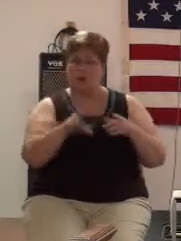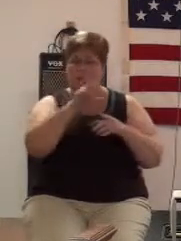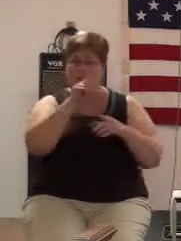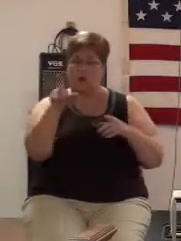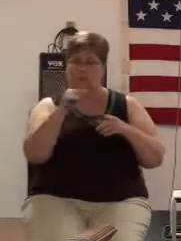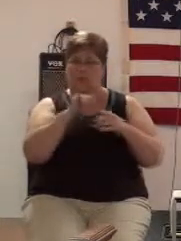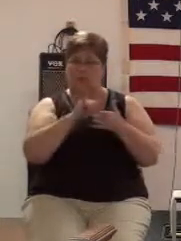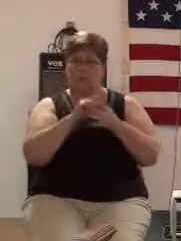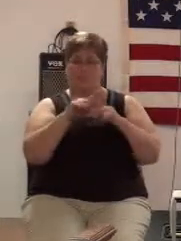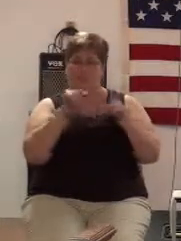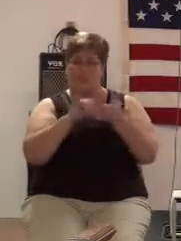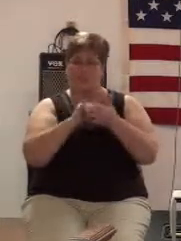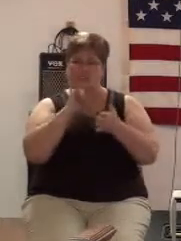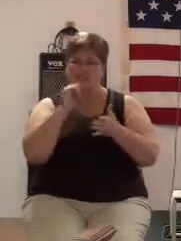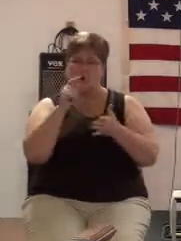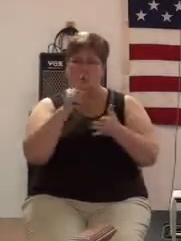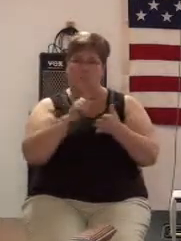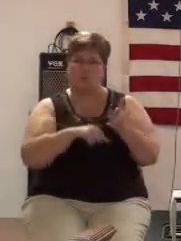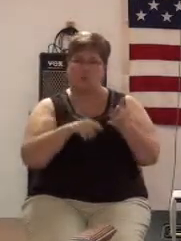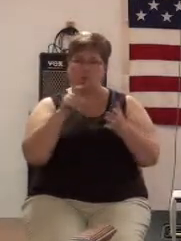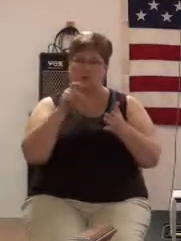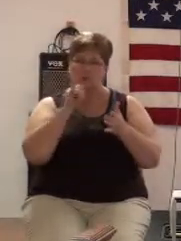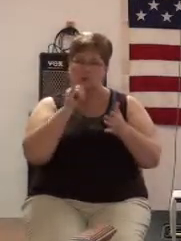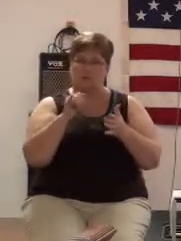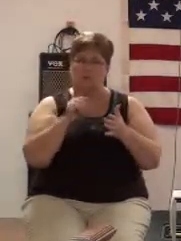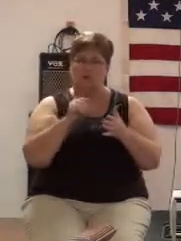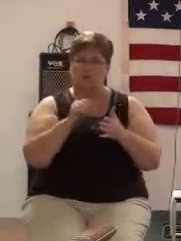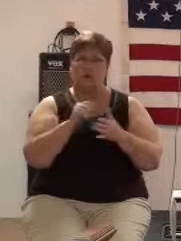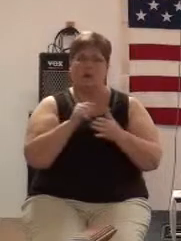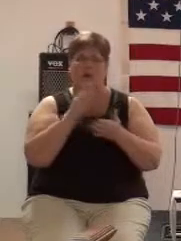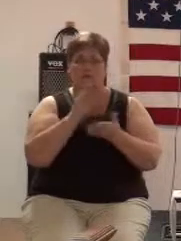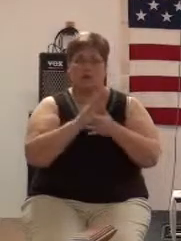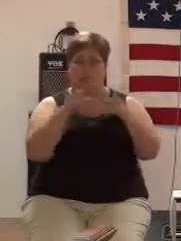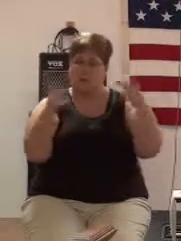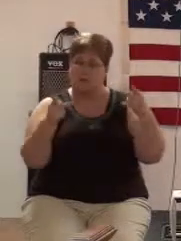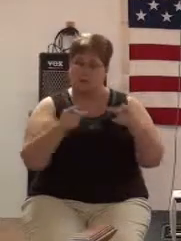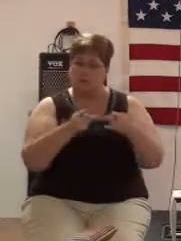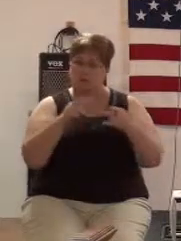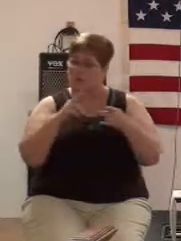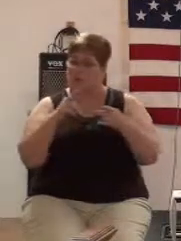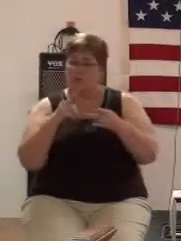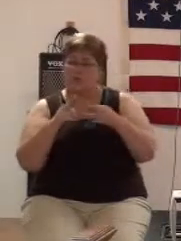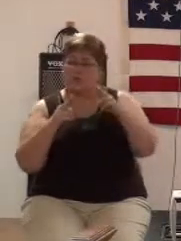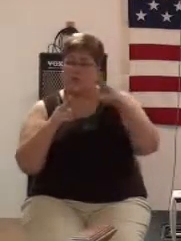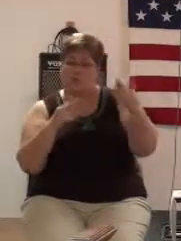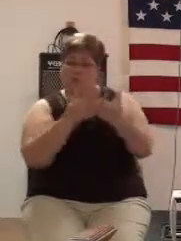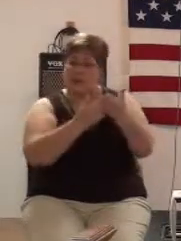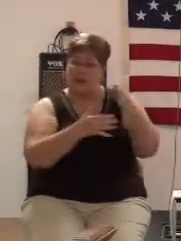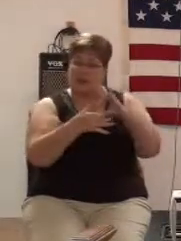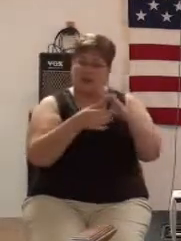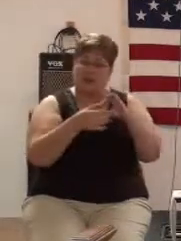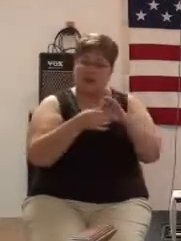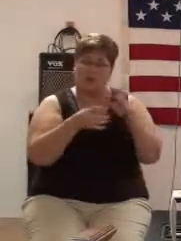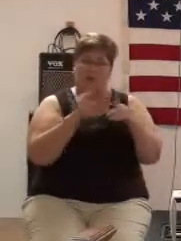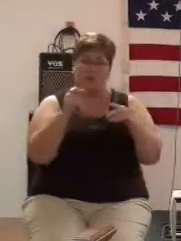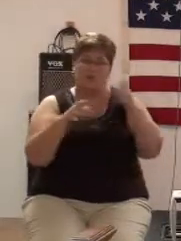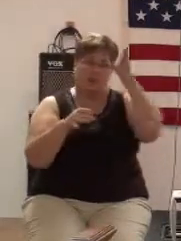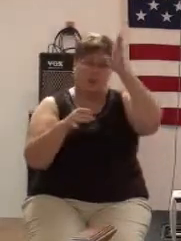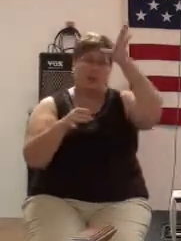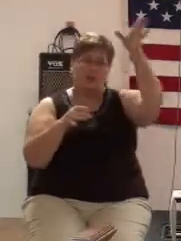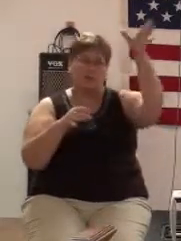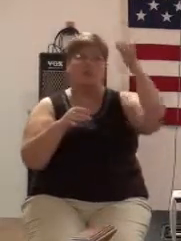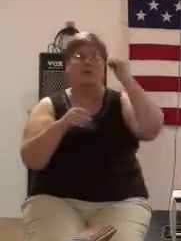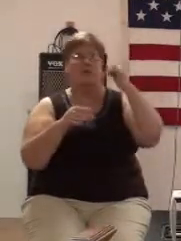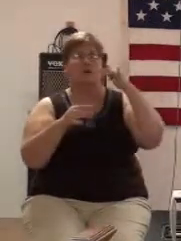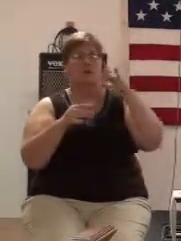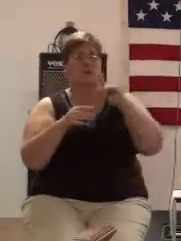place is sitting at the right hand of the father that's where Jesus is at that's where he's exalted yes